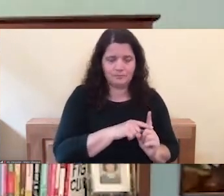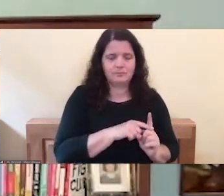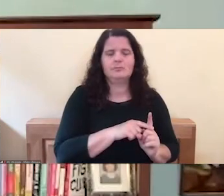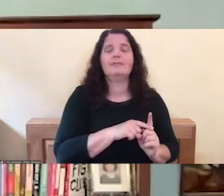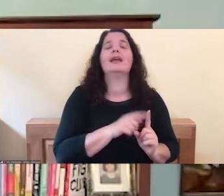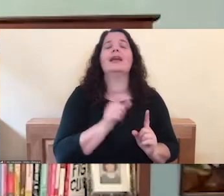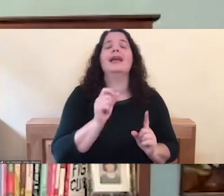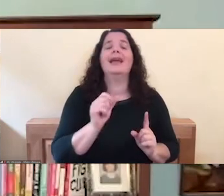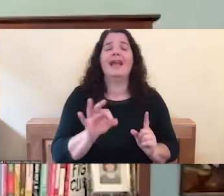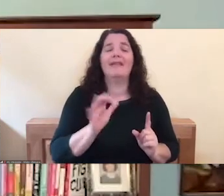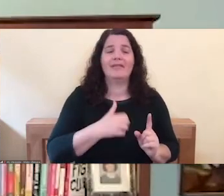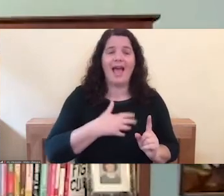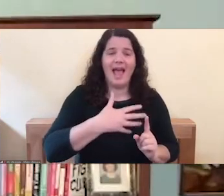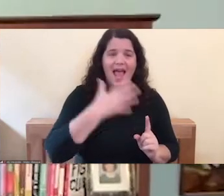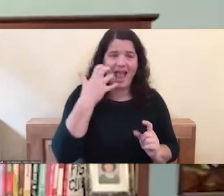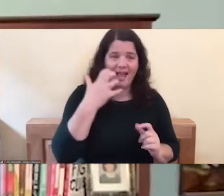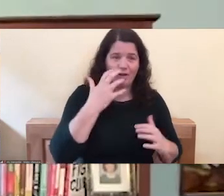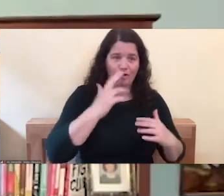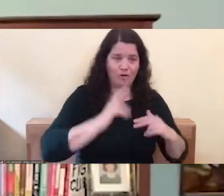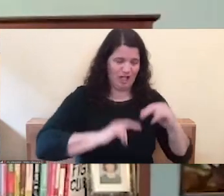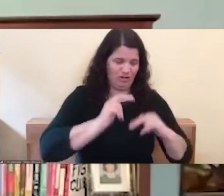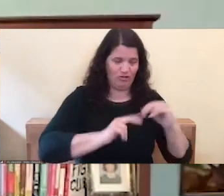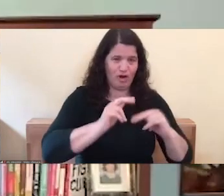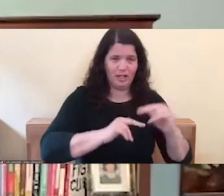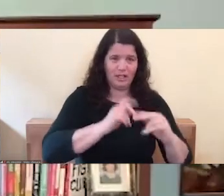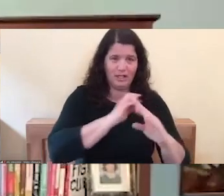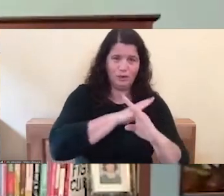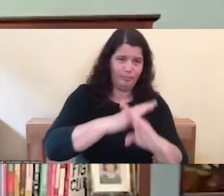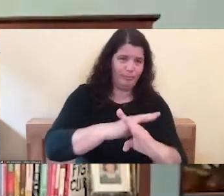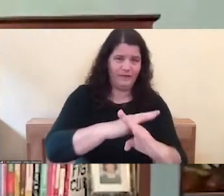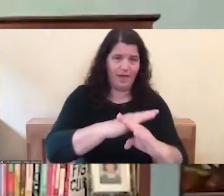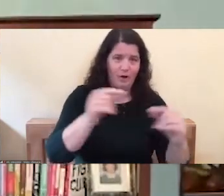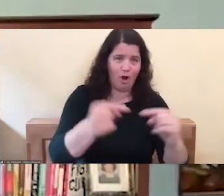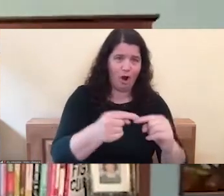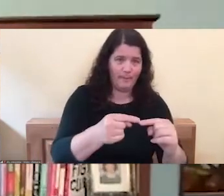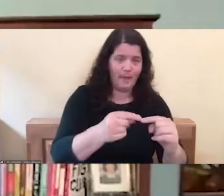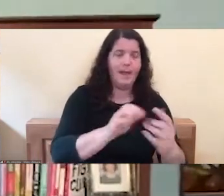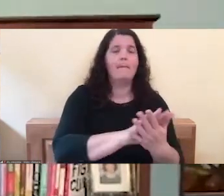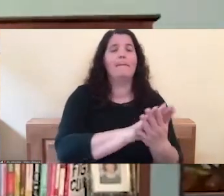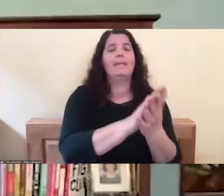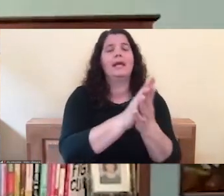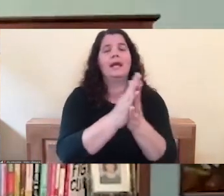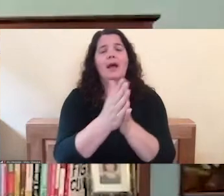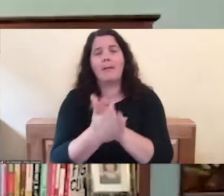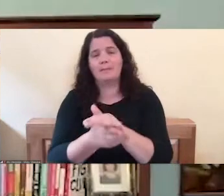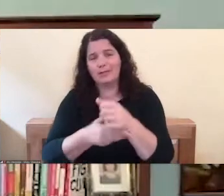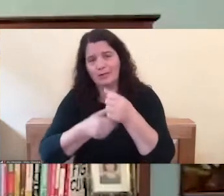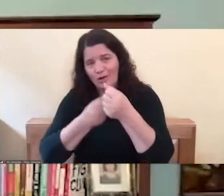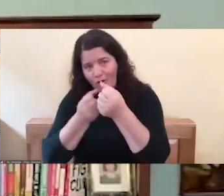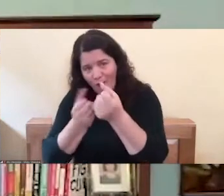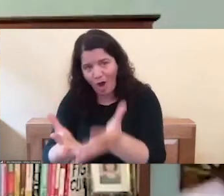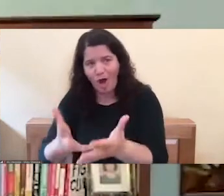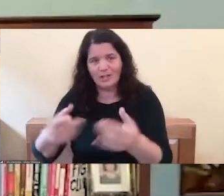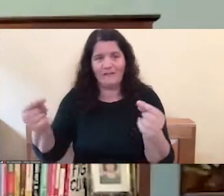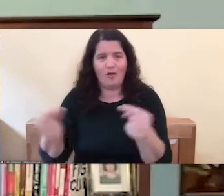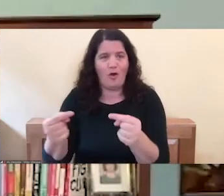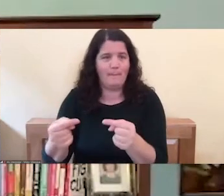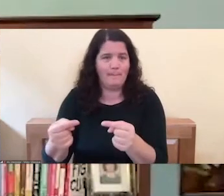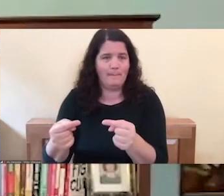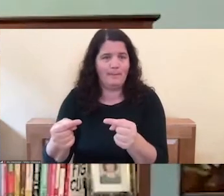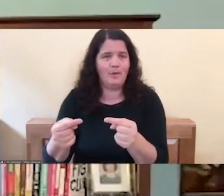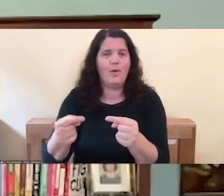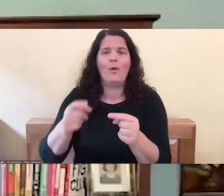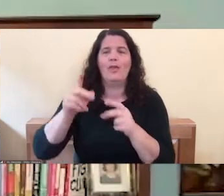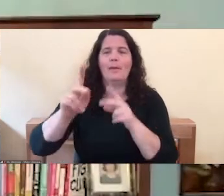spills over from preventing harm and saying no, it starts causing harm by making the people who are, we think are